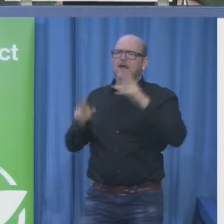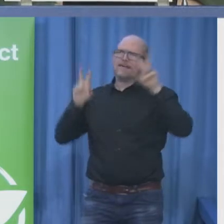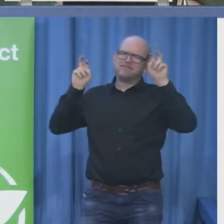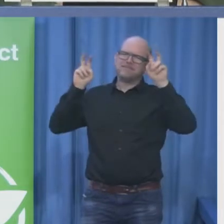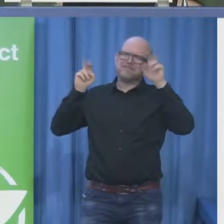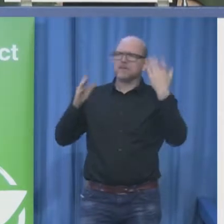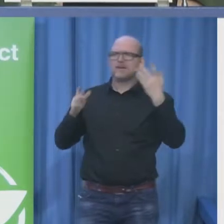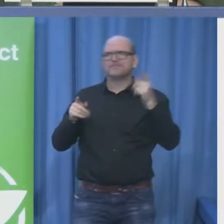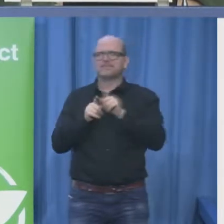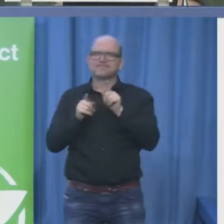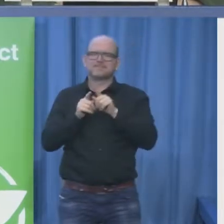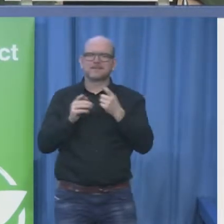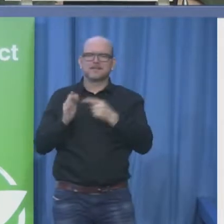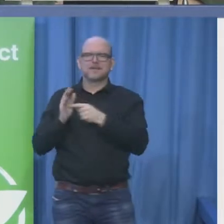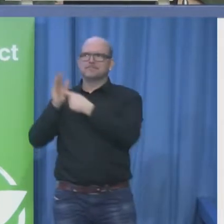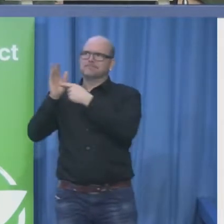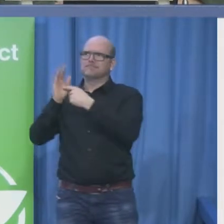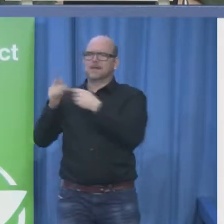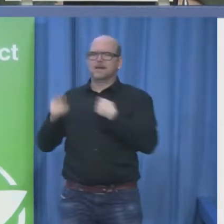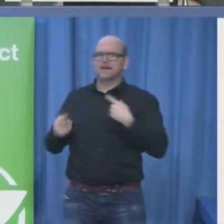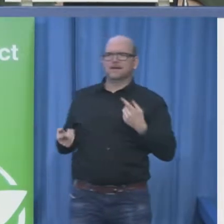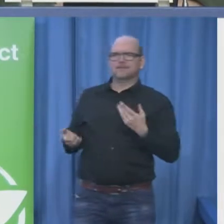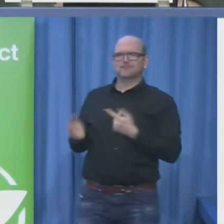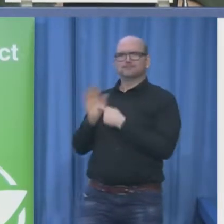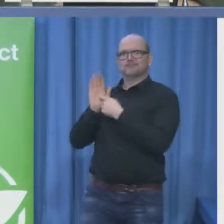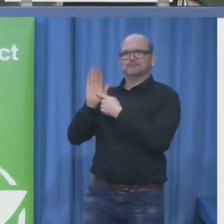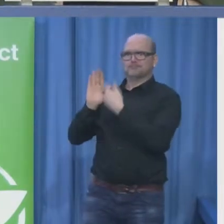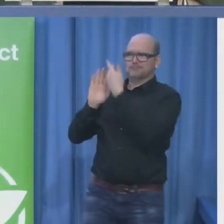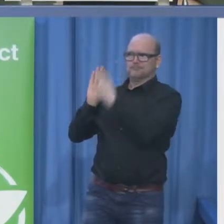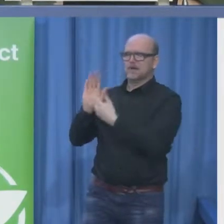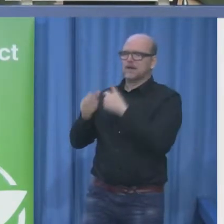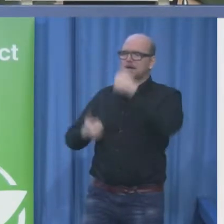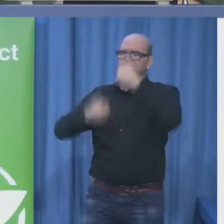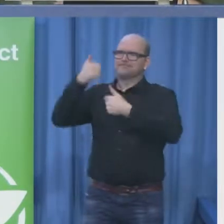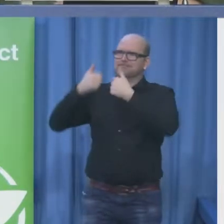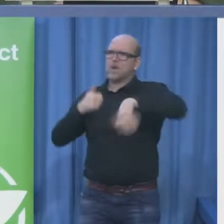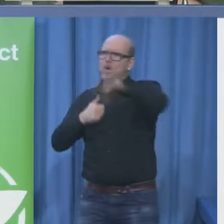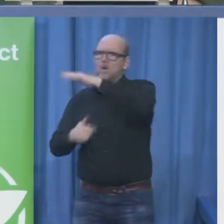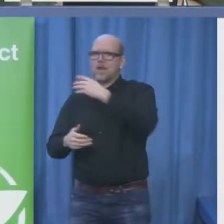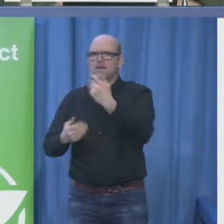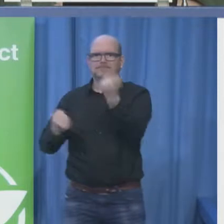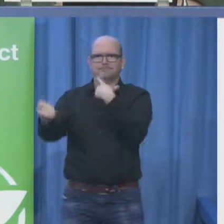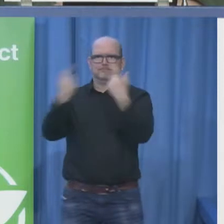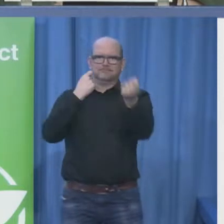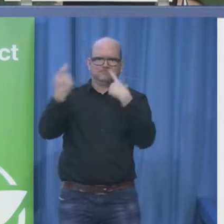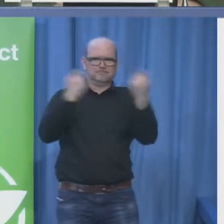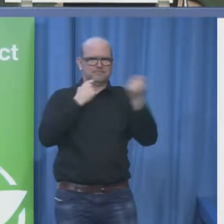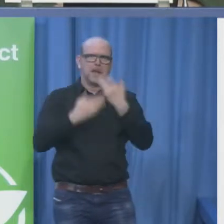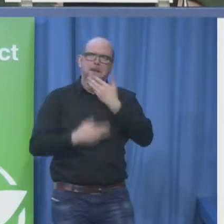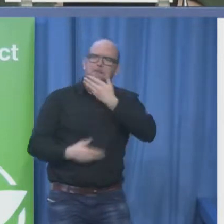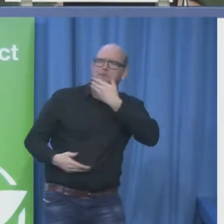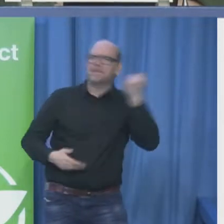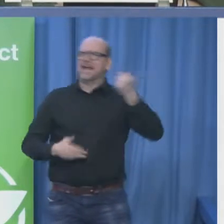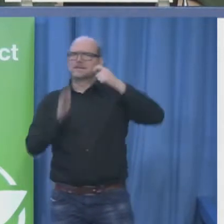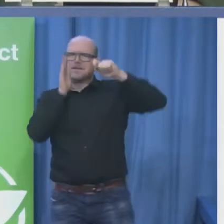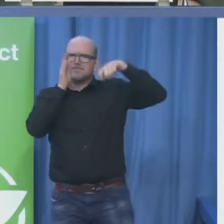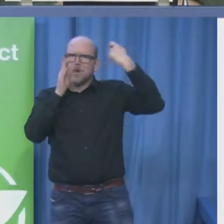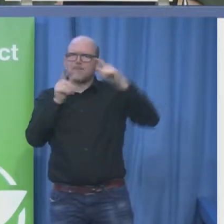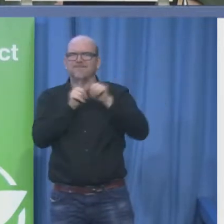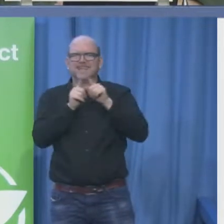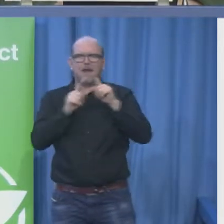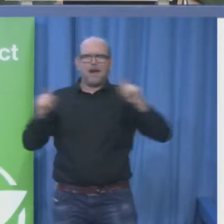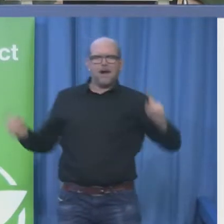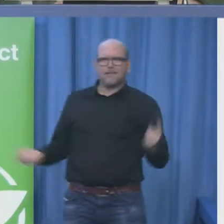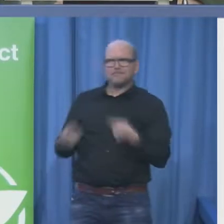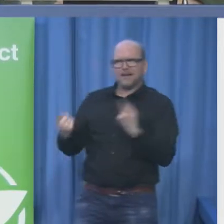would get a million pounds free air time with the channel and they had a great response hundreds